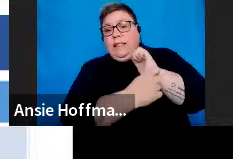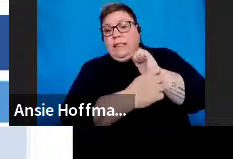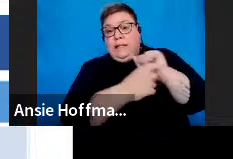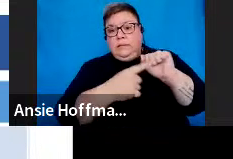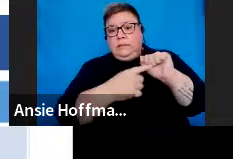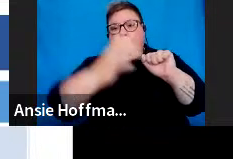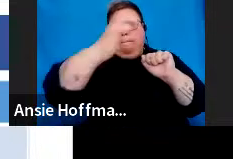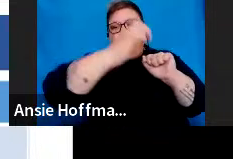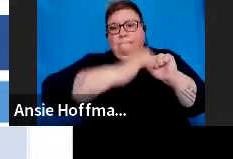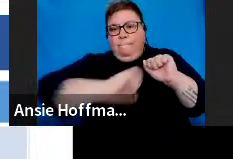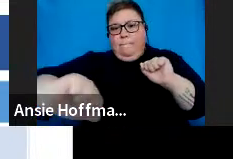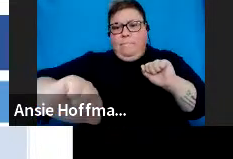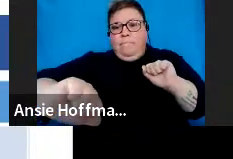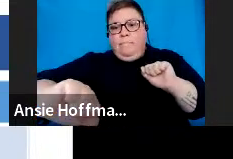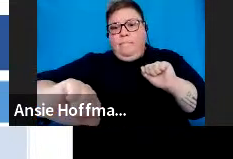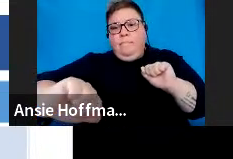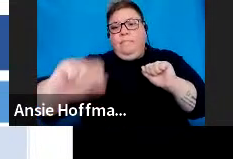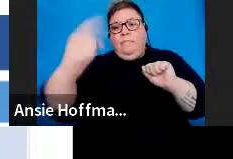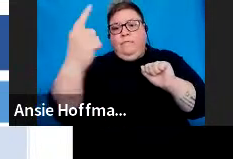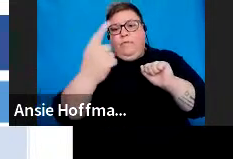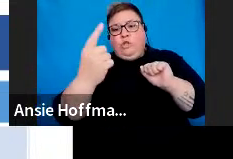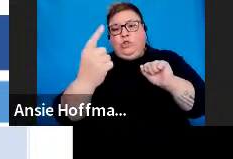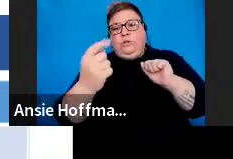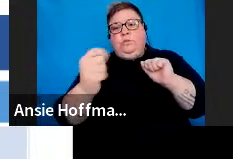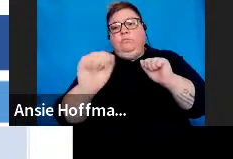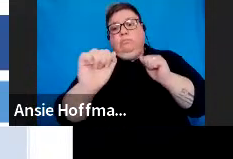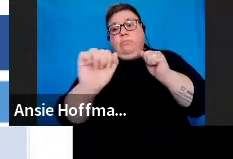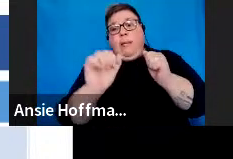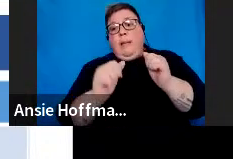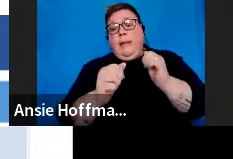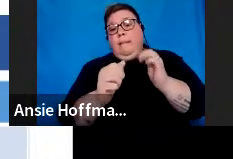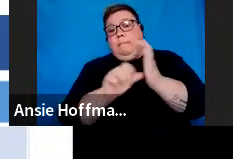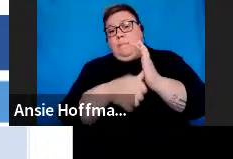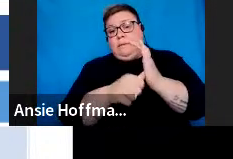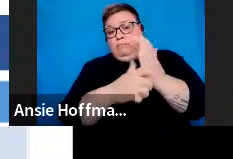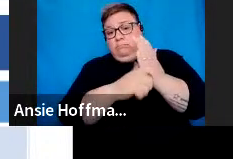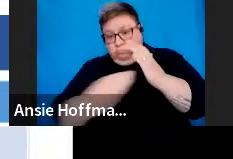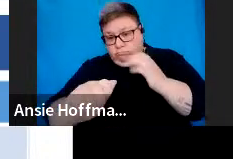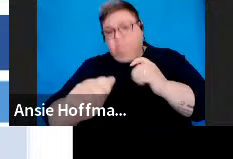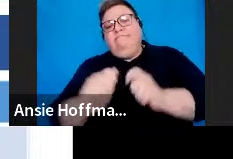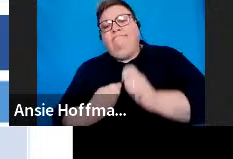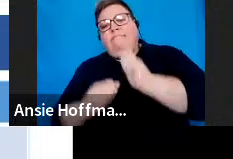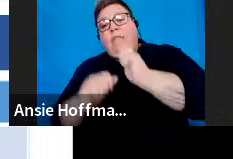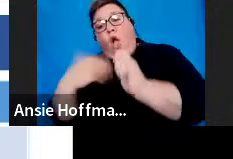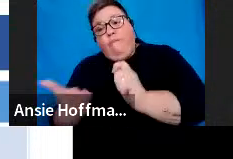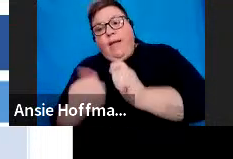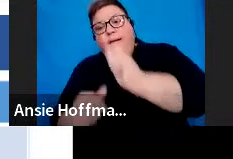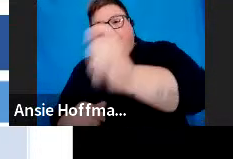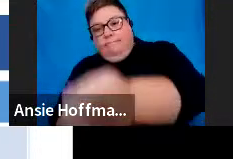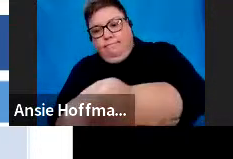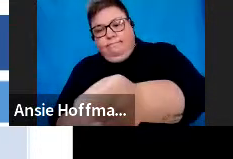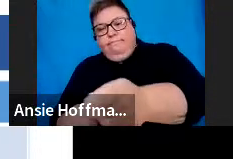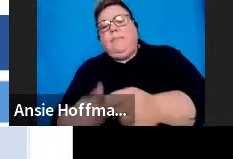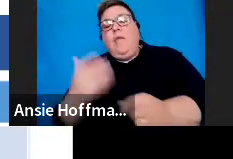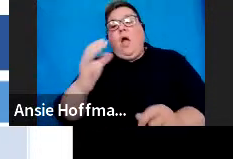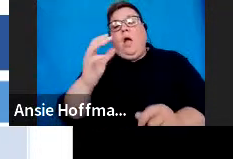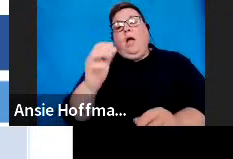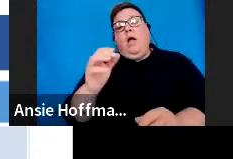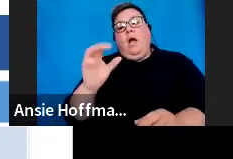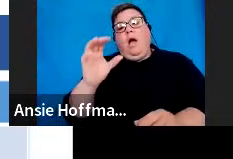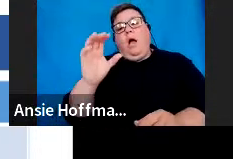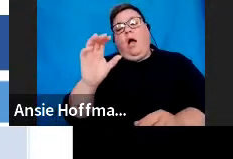over to the South African Revenue Services. Then we're looking at two here, the ROT and the ROT01.